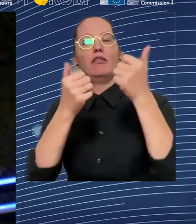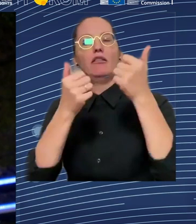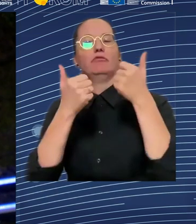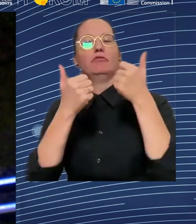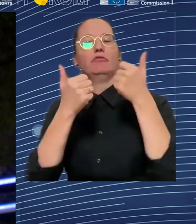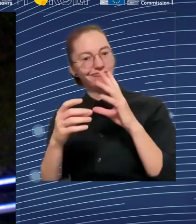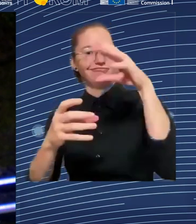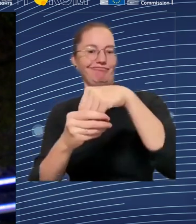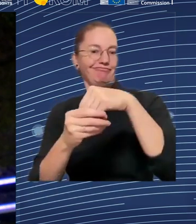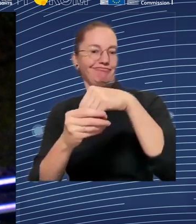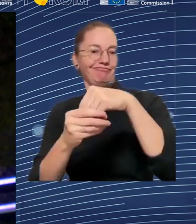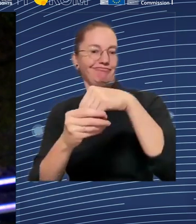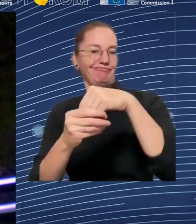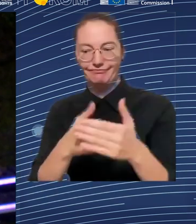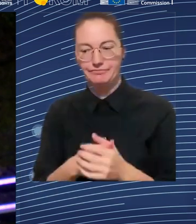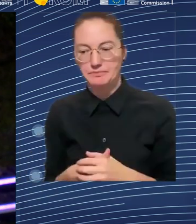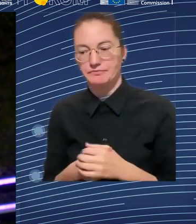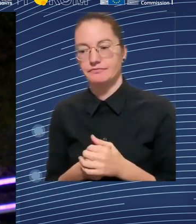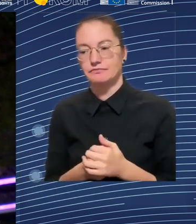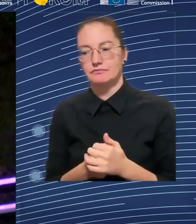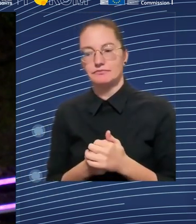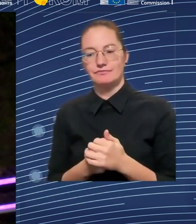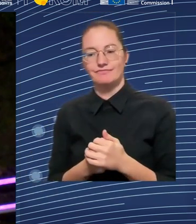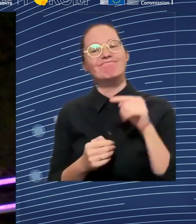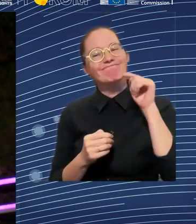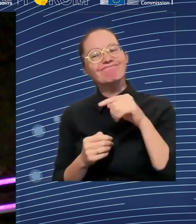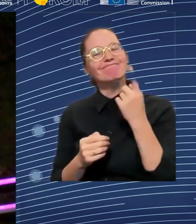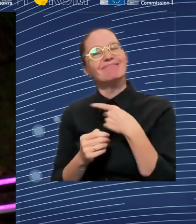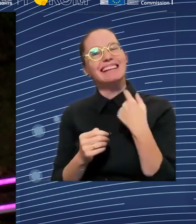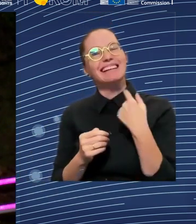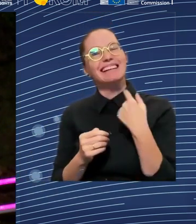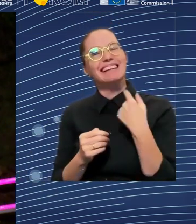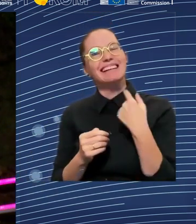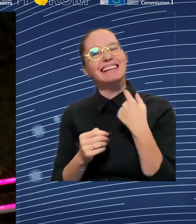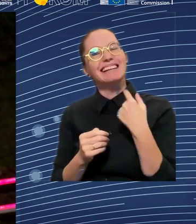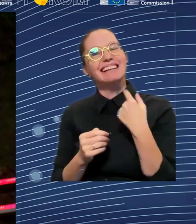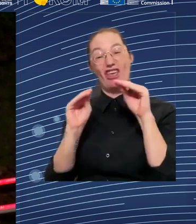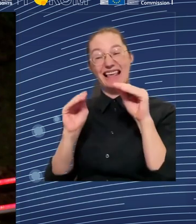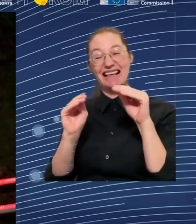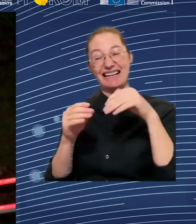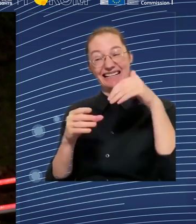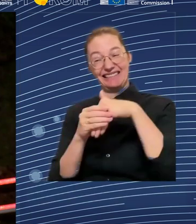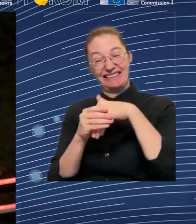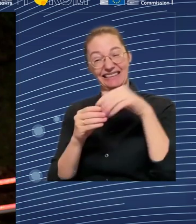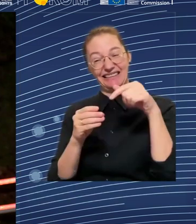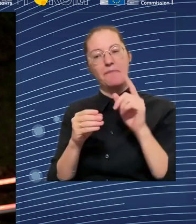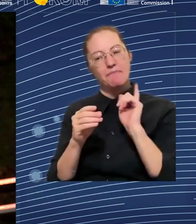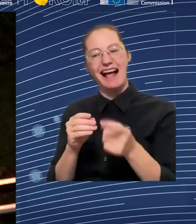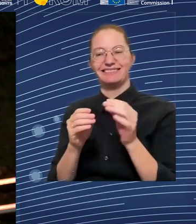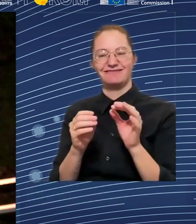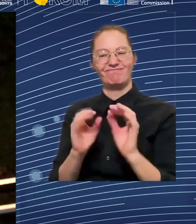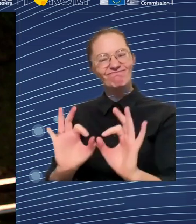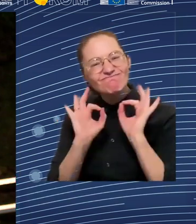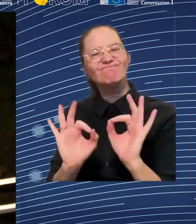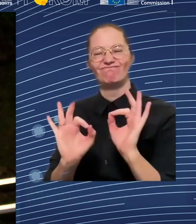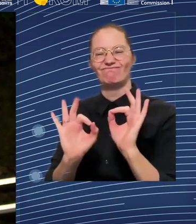of changing situations with the AI and generative AI systems, for